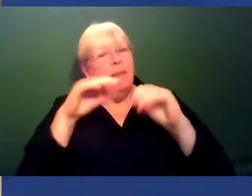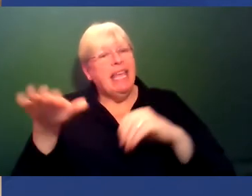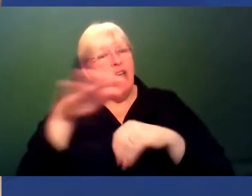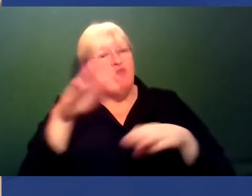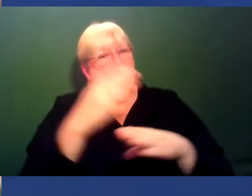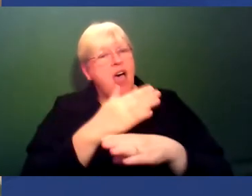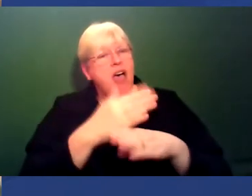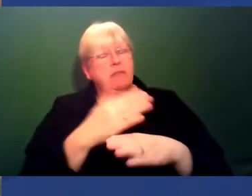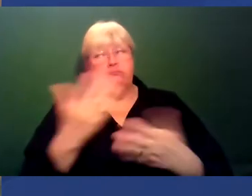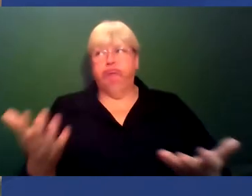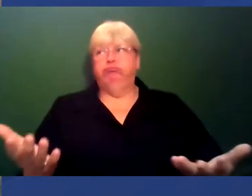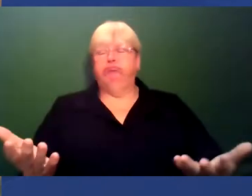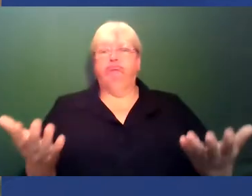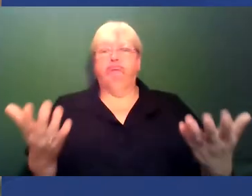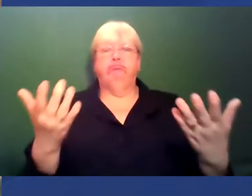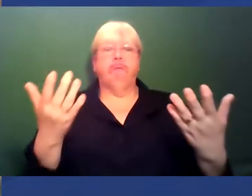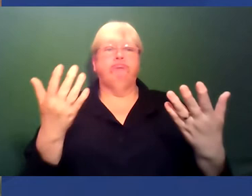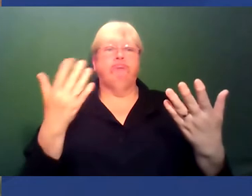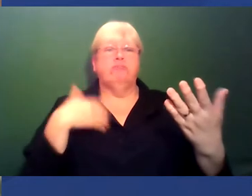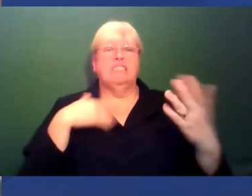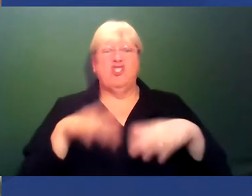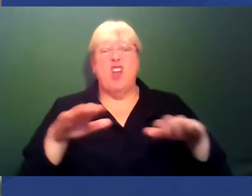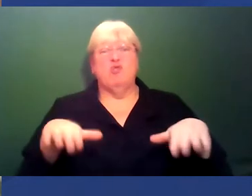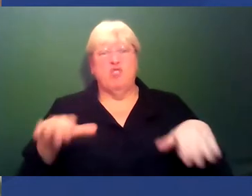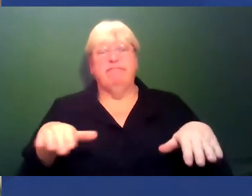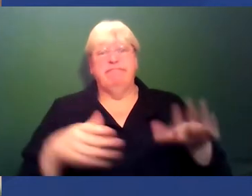Oh, my goodness. My kids normally get me up in the morning.